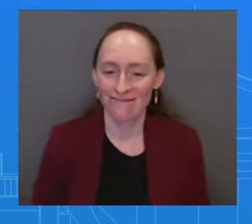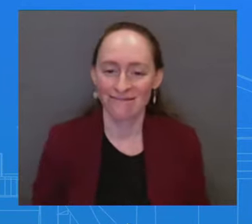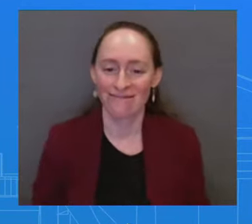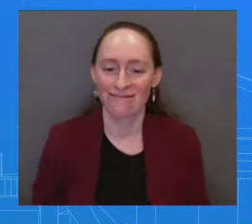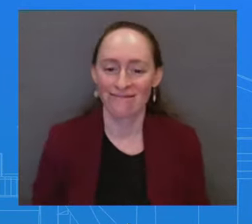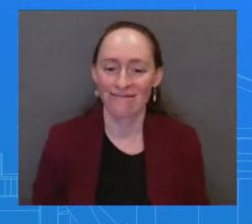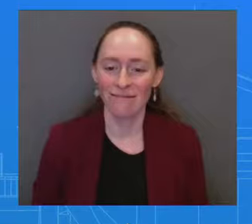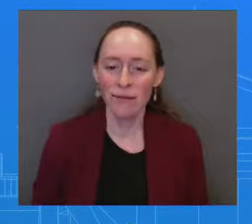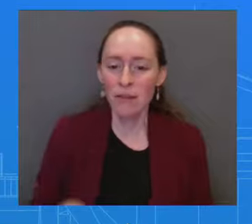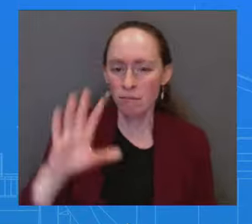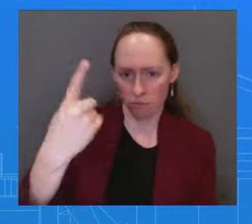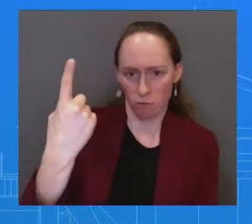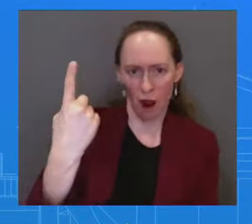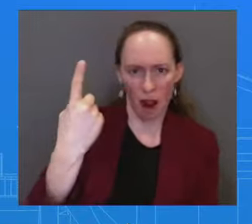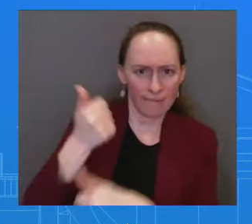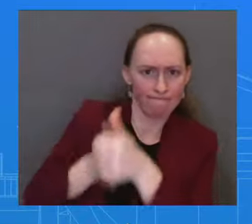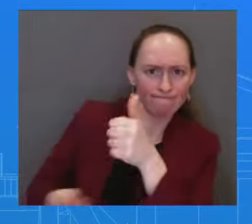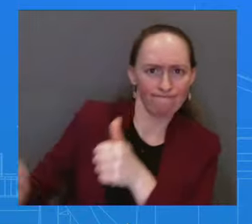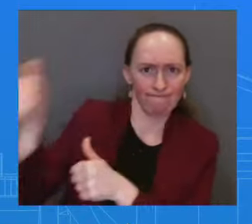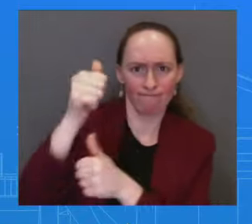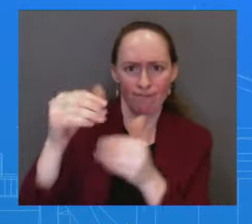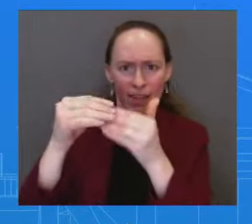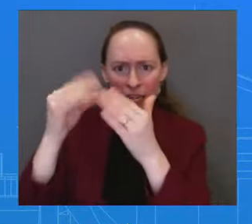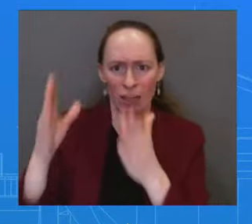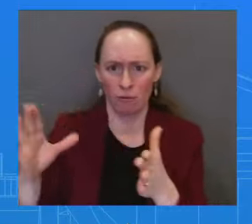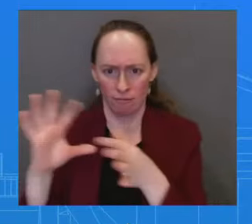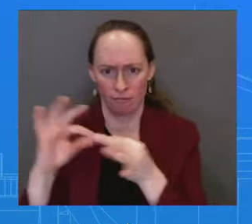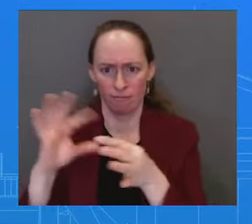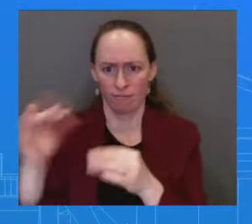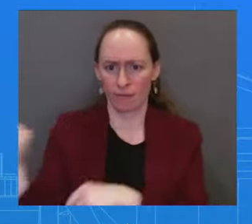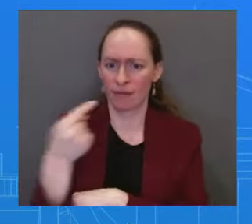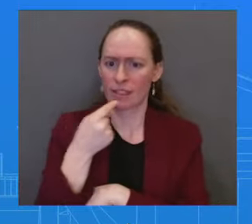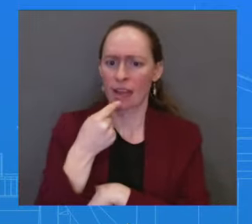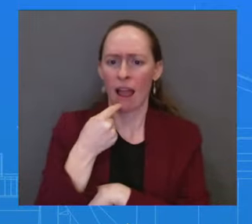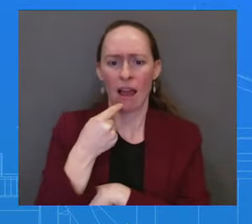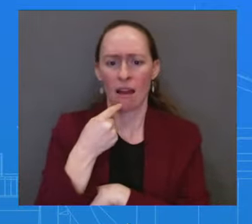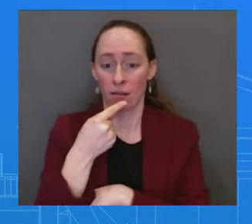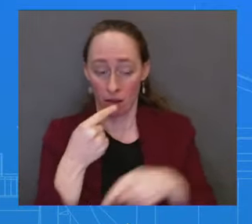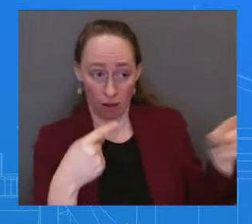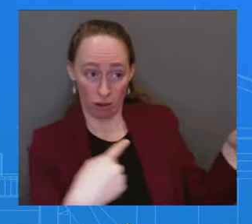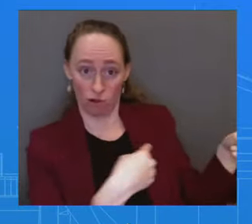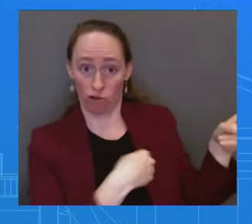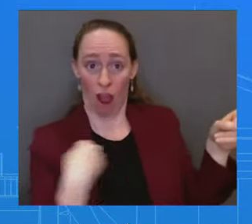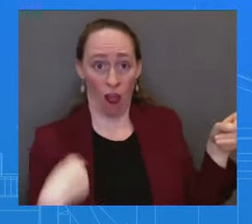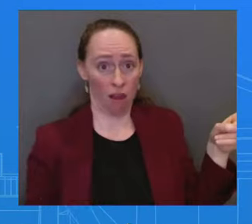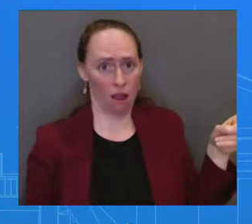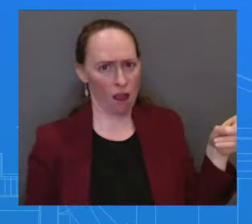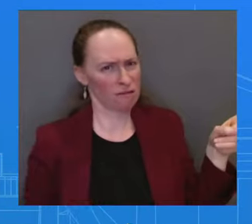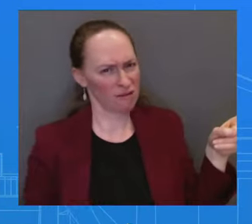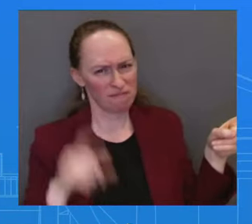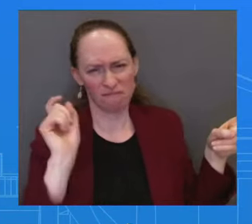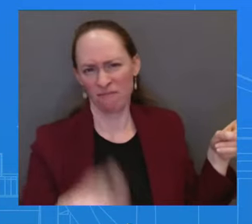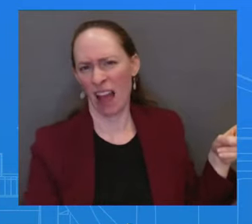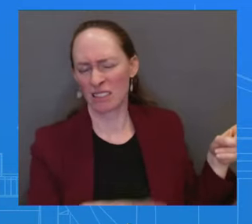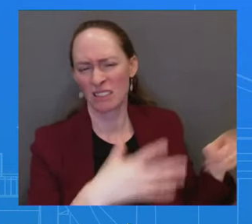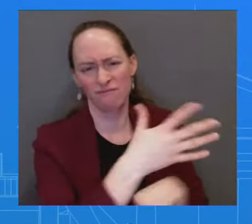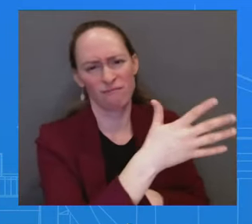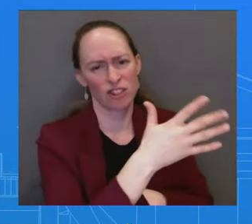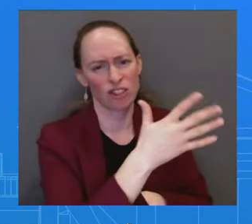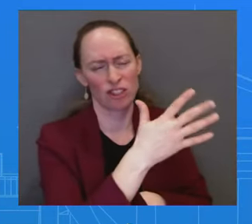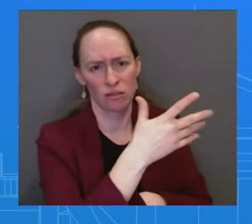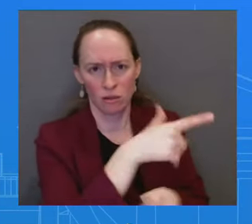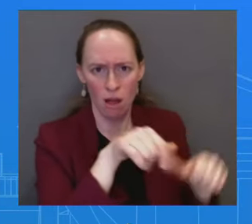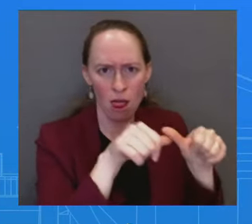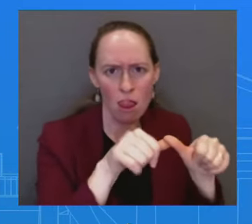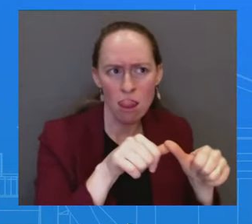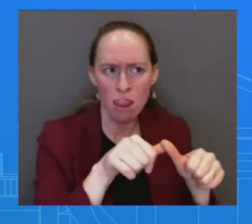the administration have any indication that China has sway with the Houthis and any interest in applying such pressure? China has influence over Tehran. They